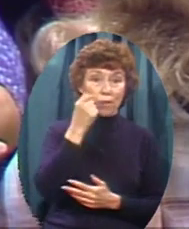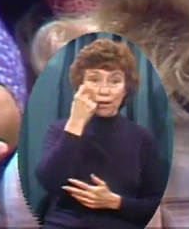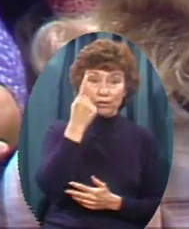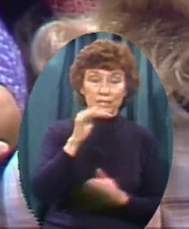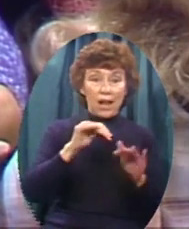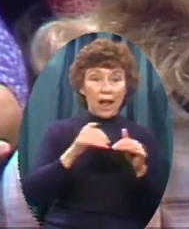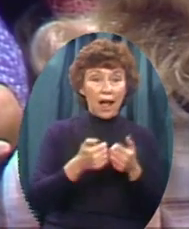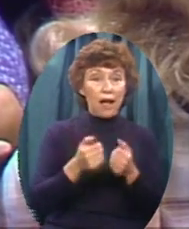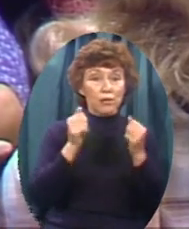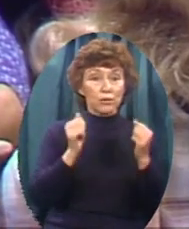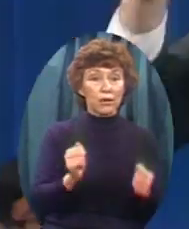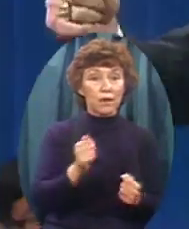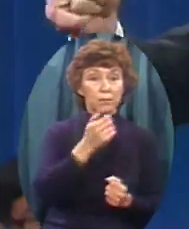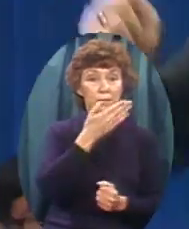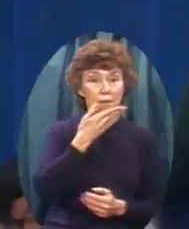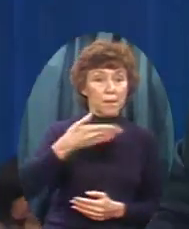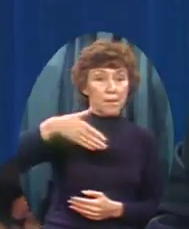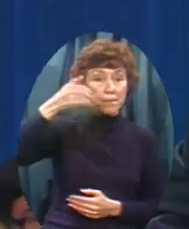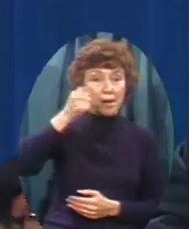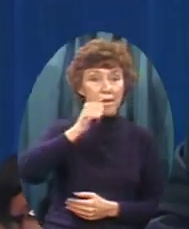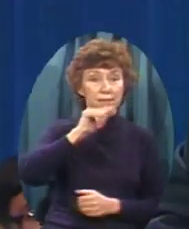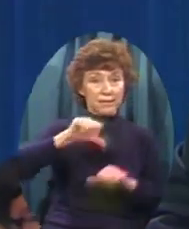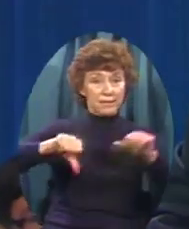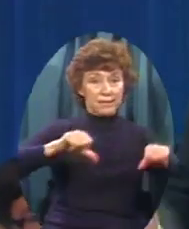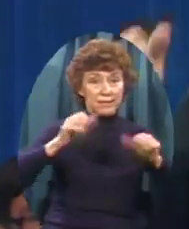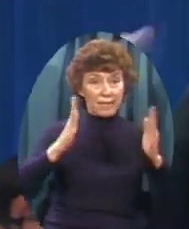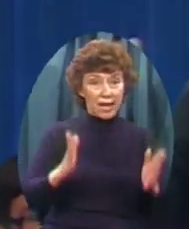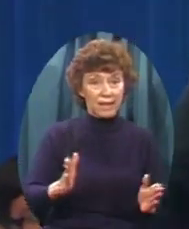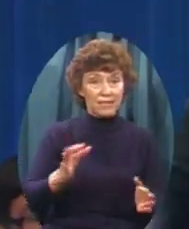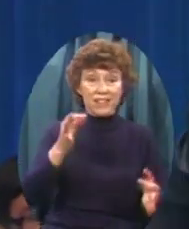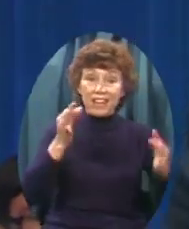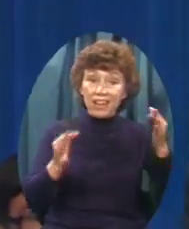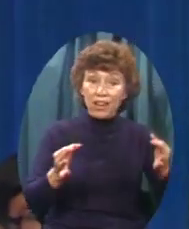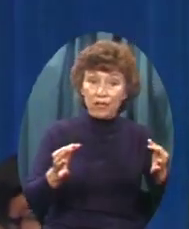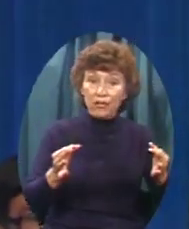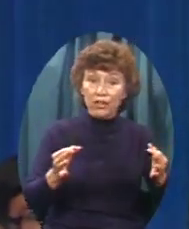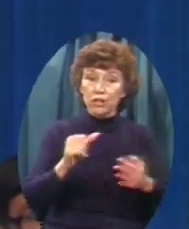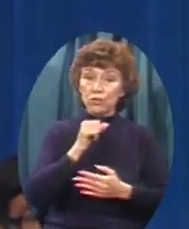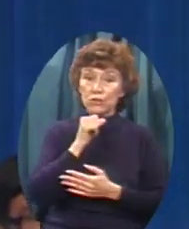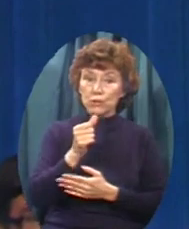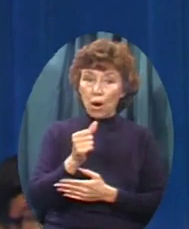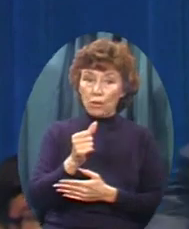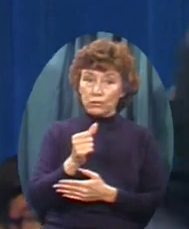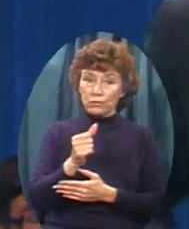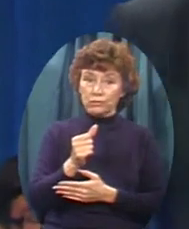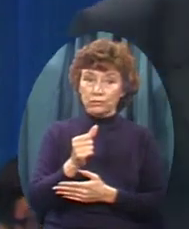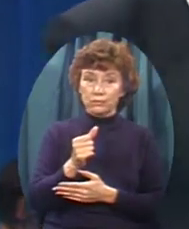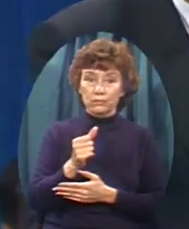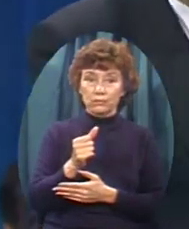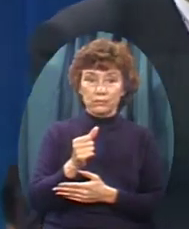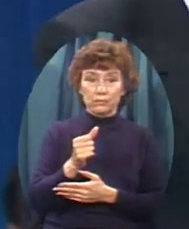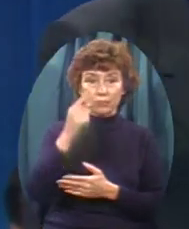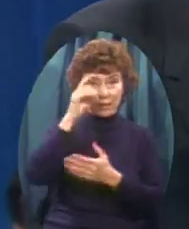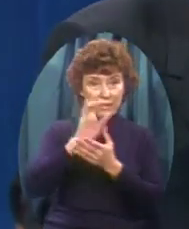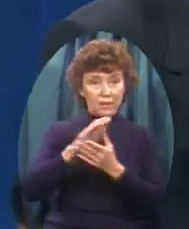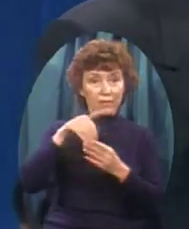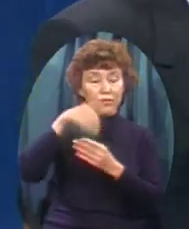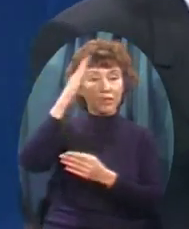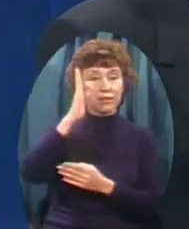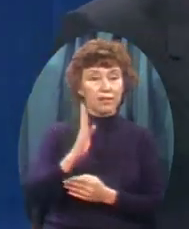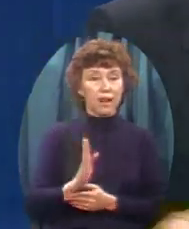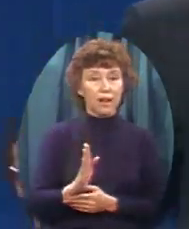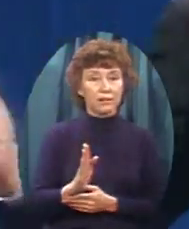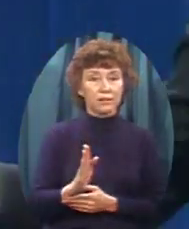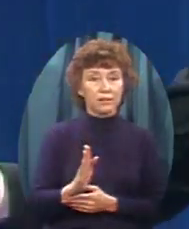better scientist Once you understand The spiritual perspective I believe that With all my heart And somebody always Questioned Well how can one